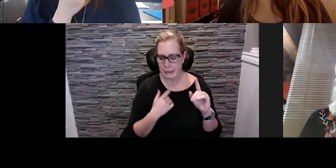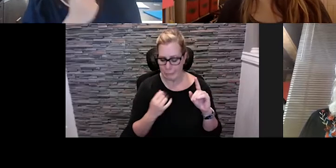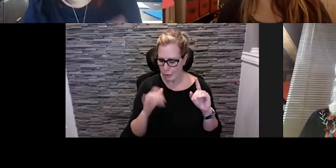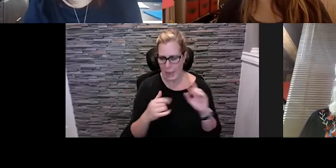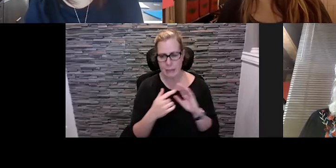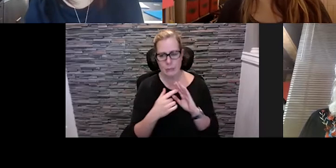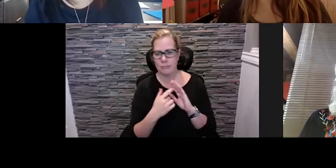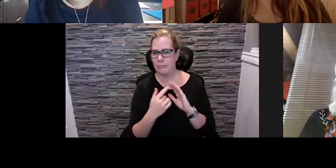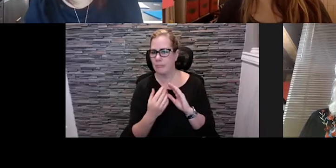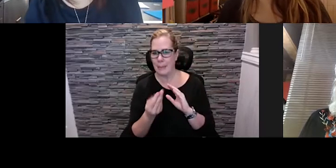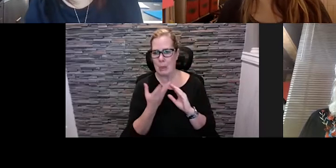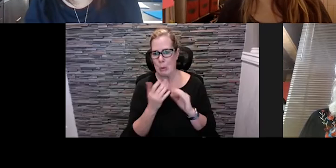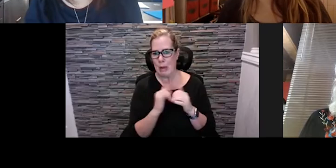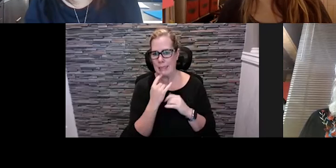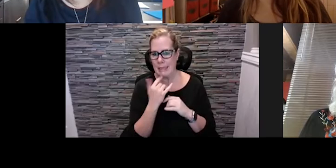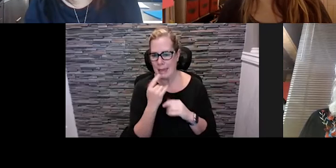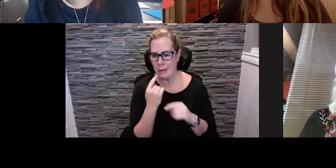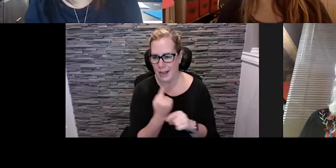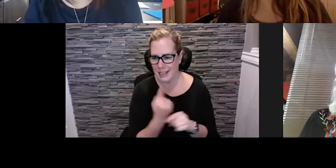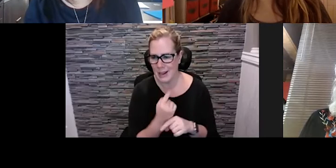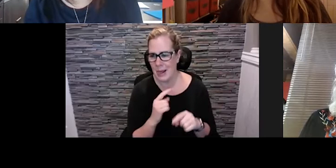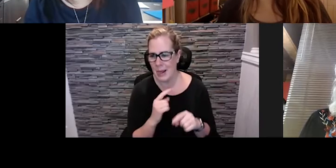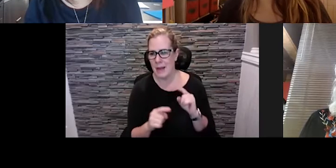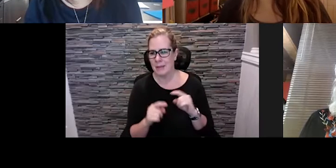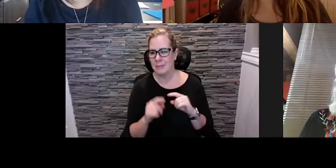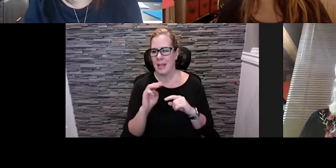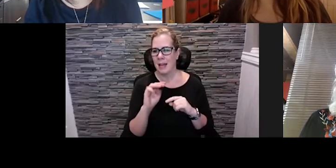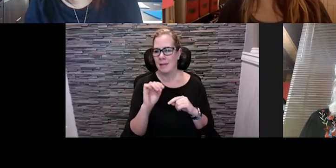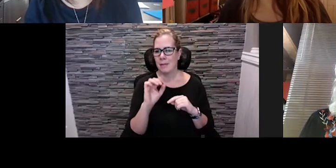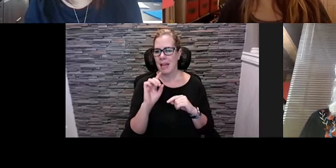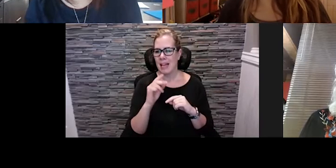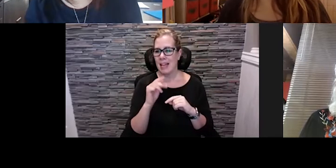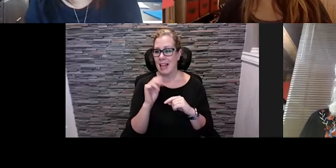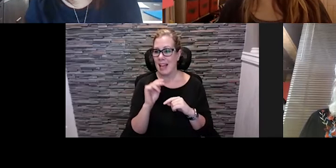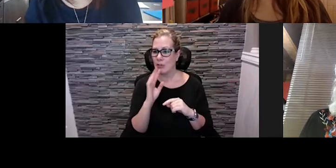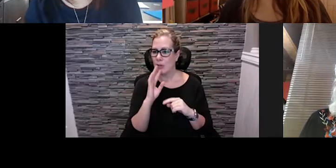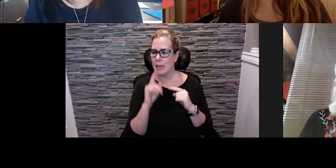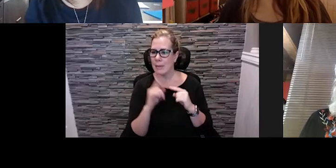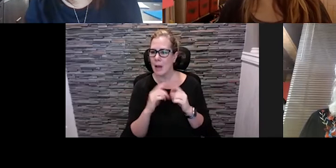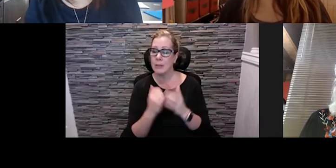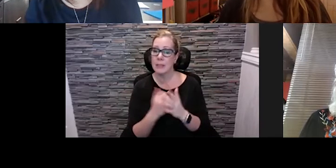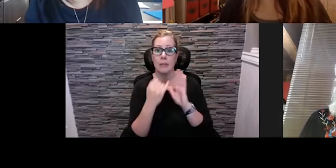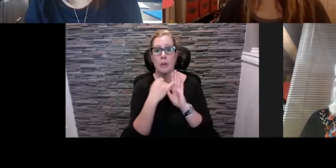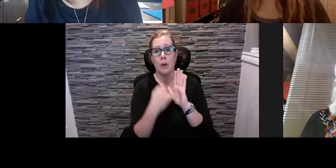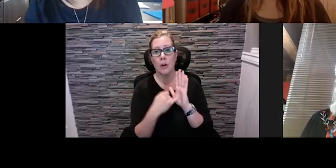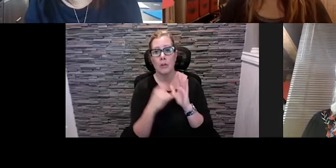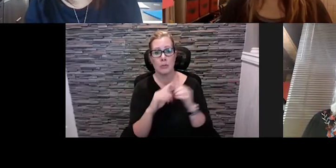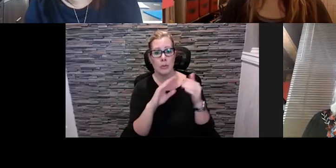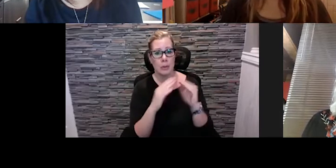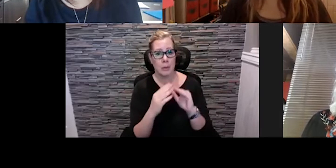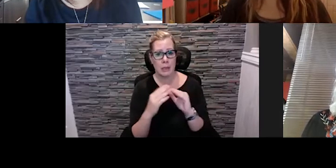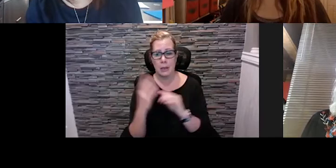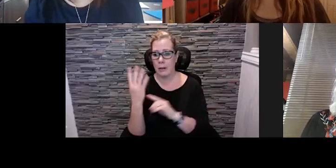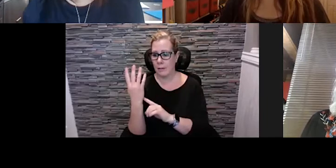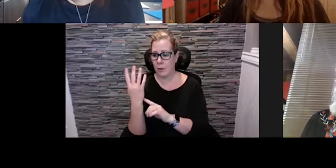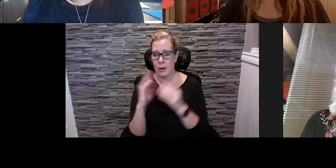but from man um taking arts to the community our festival experimented this idea in four cities